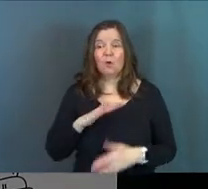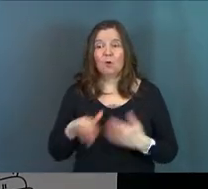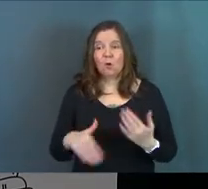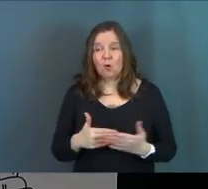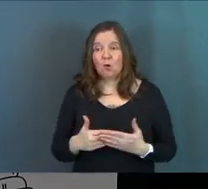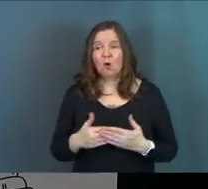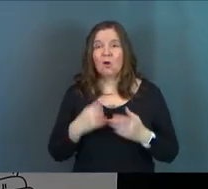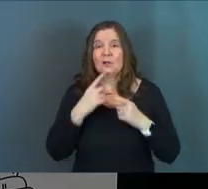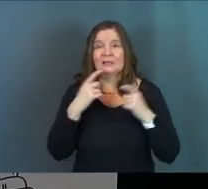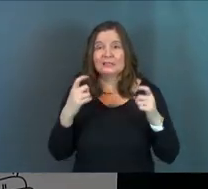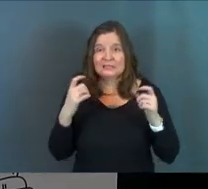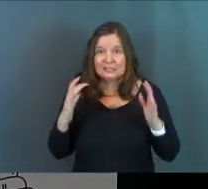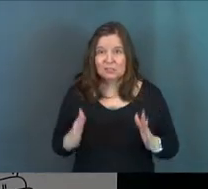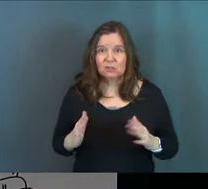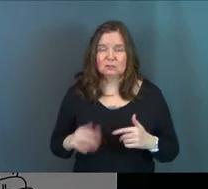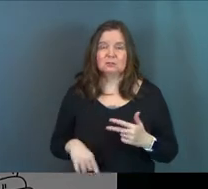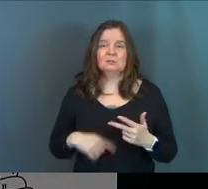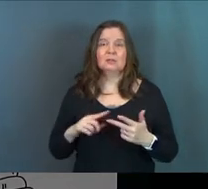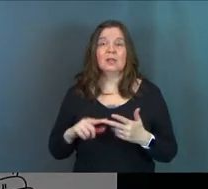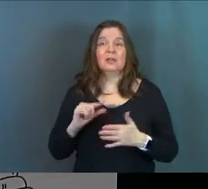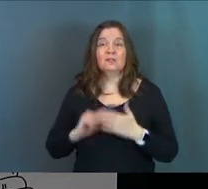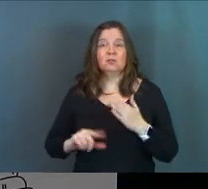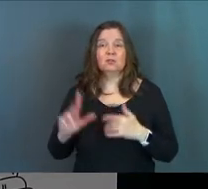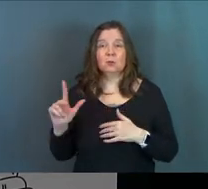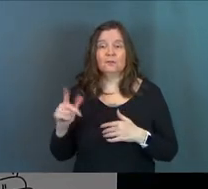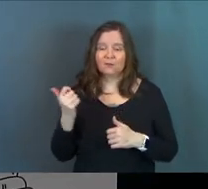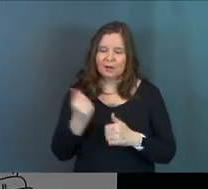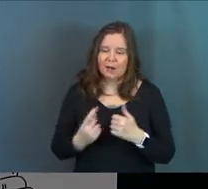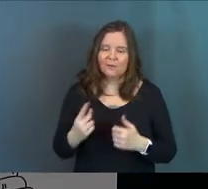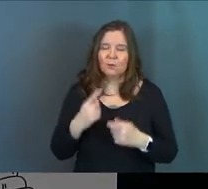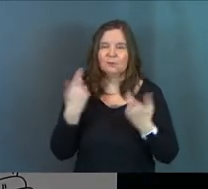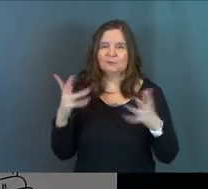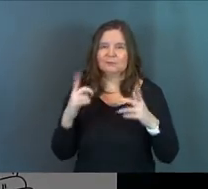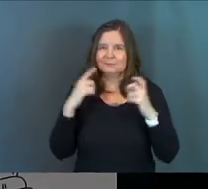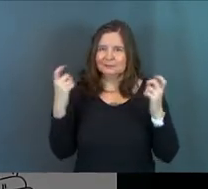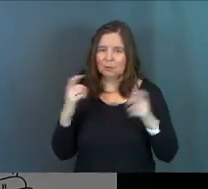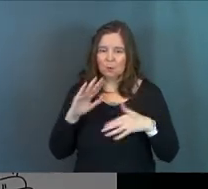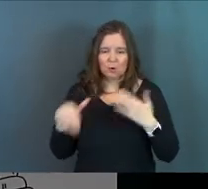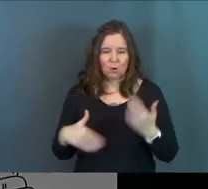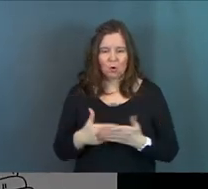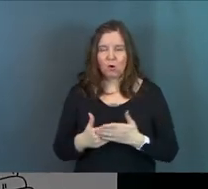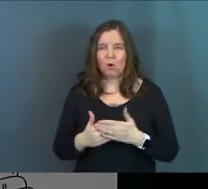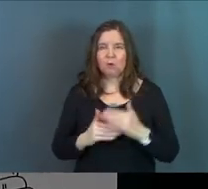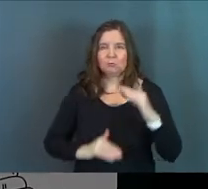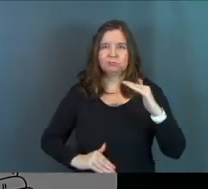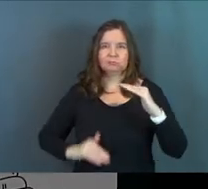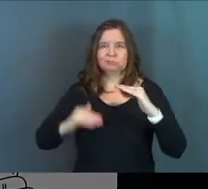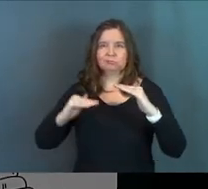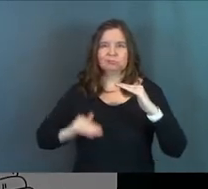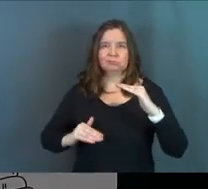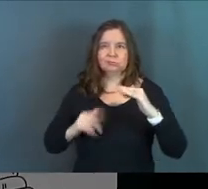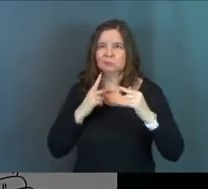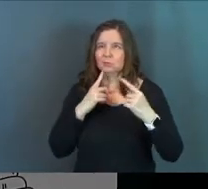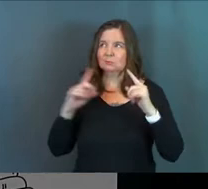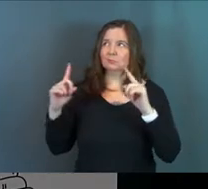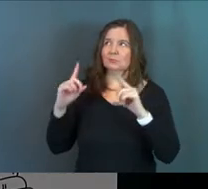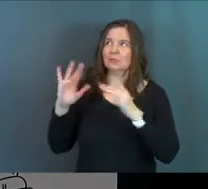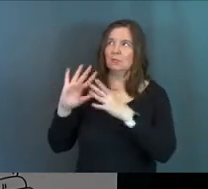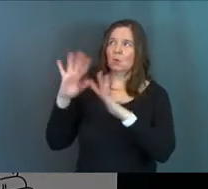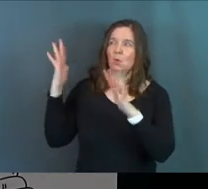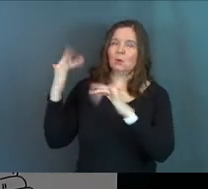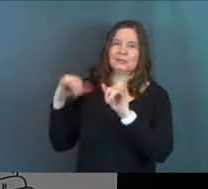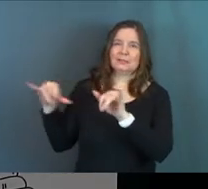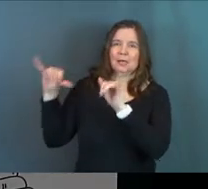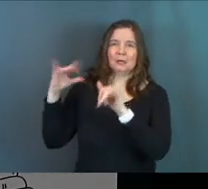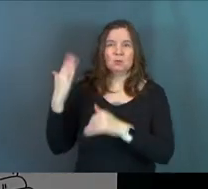all sinners. And then verse 23, for everyone has sinned. We all fall short of God's glorious standard.